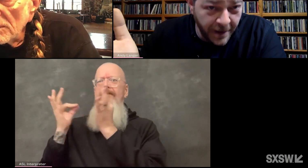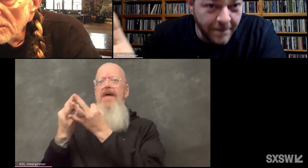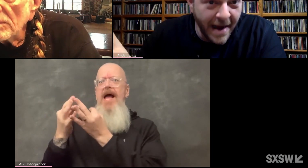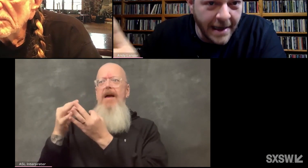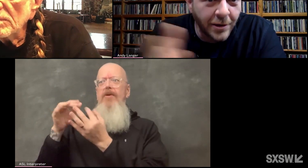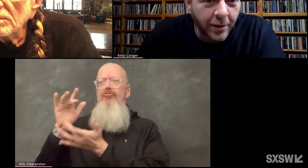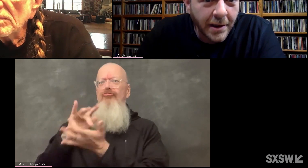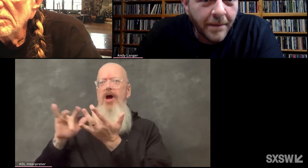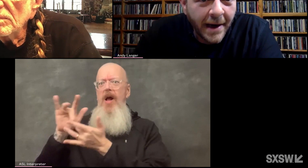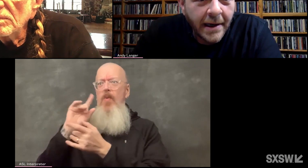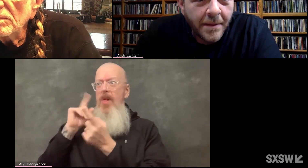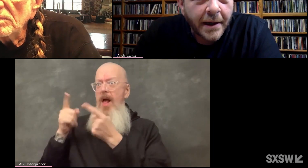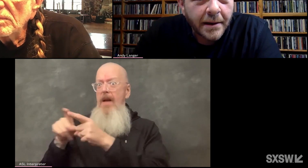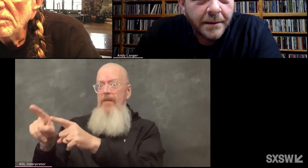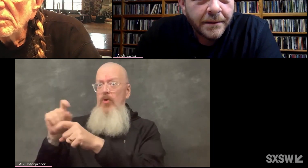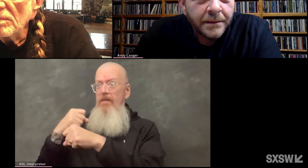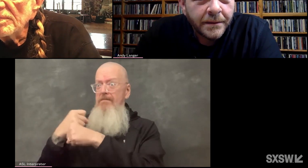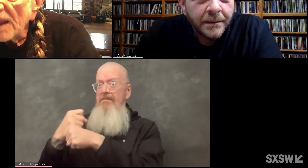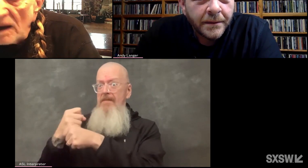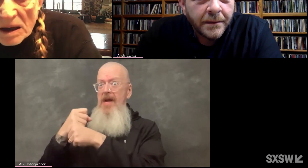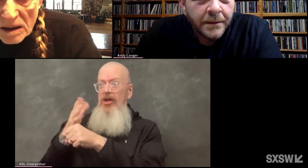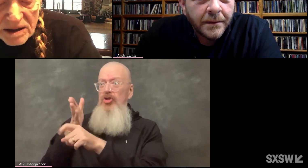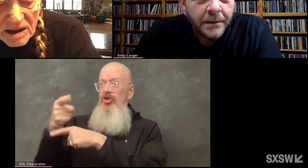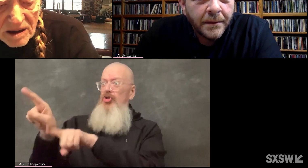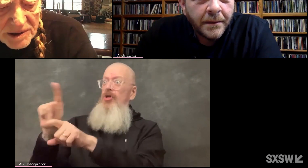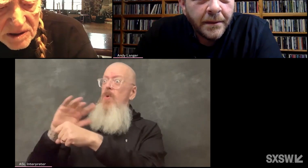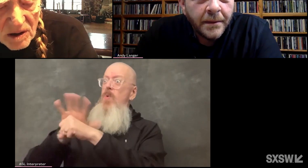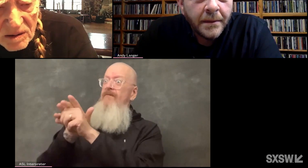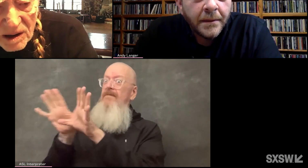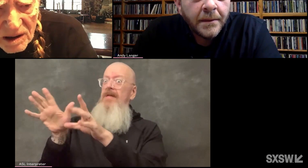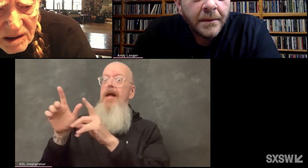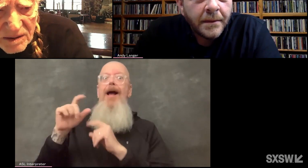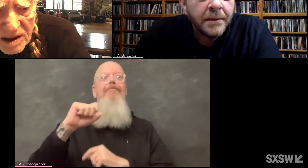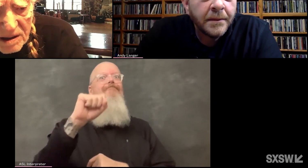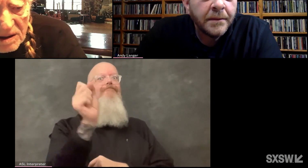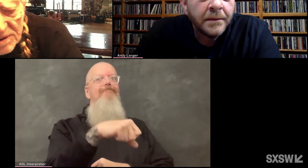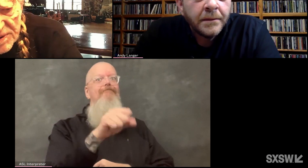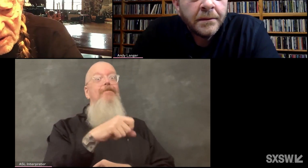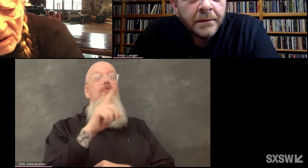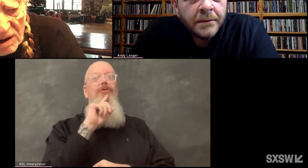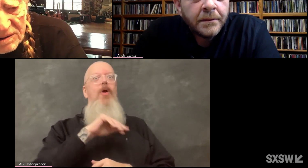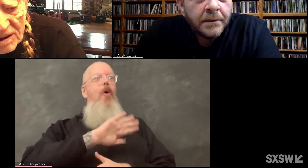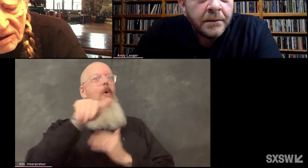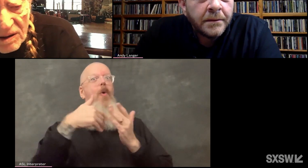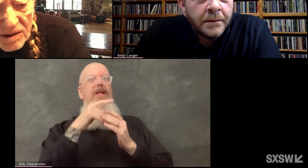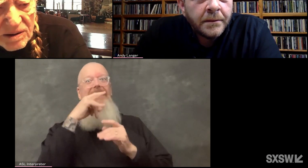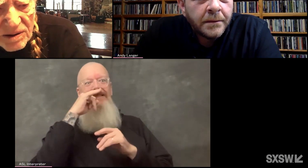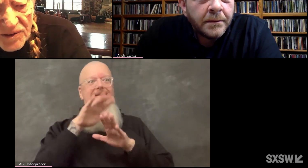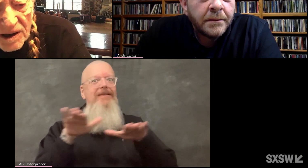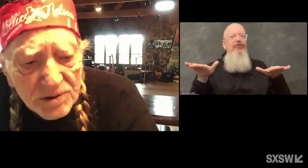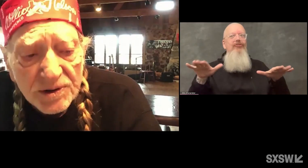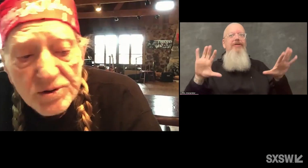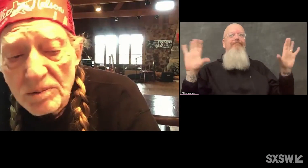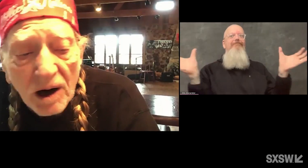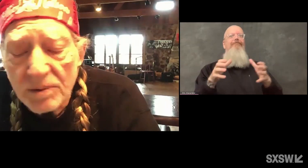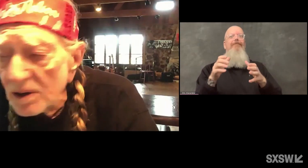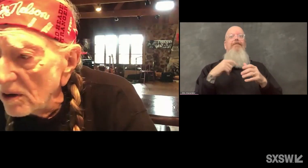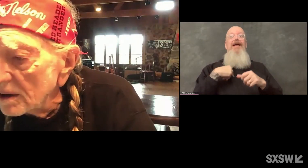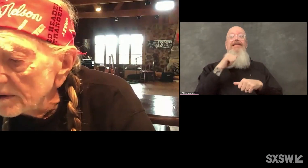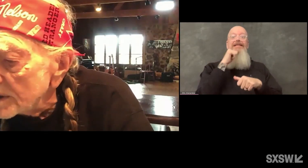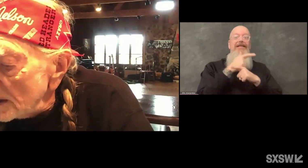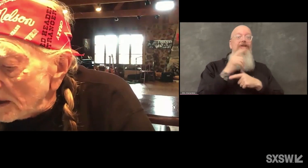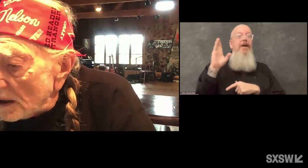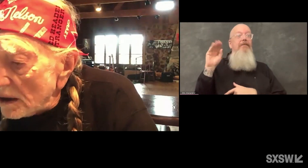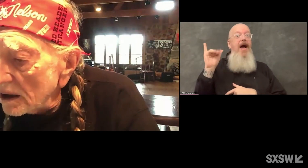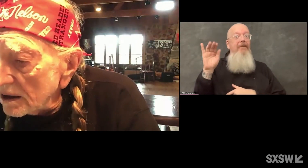that's been made during the pandemic. Yeah, me and all the kids got together and the family, Sister Bobby